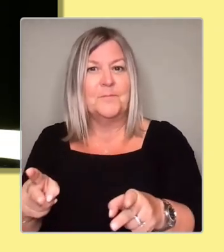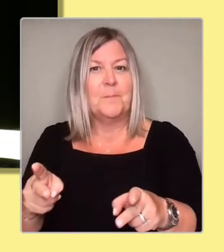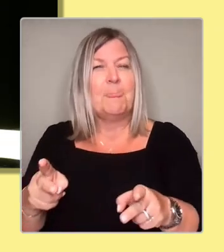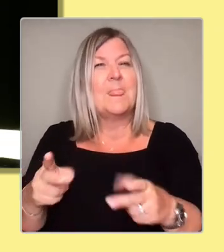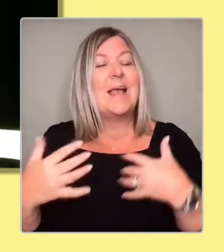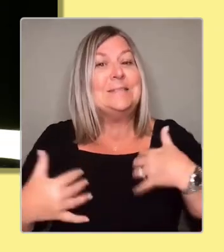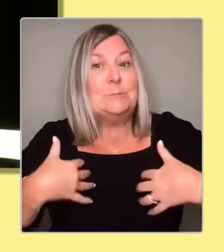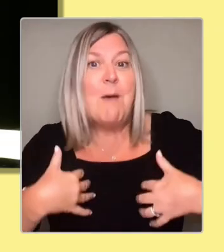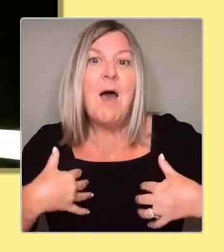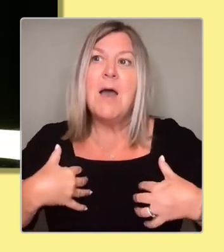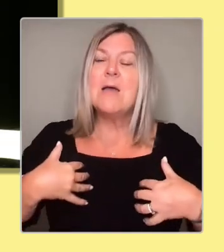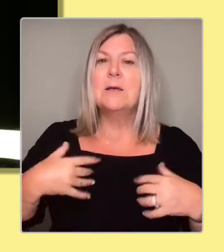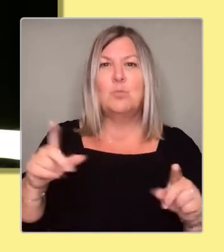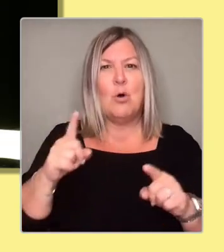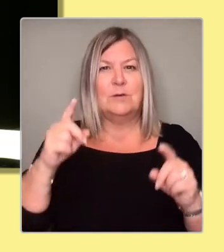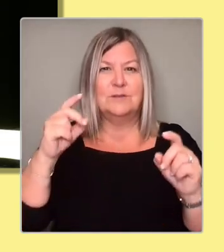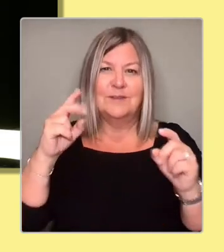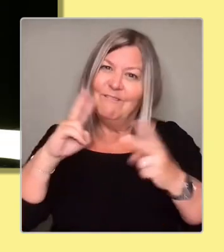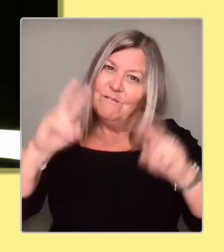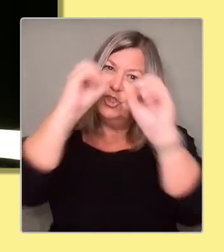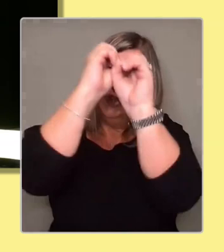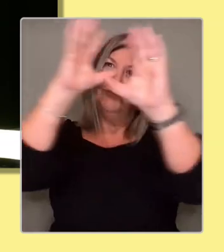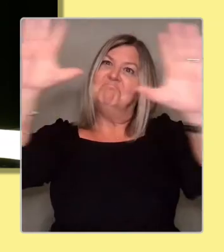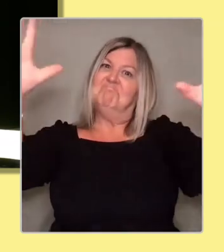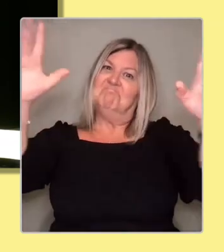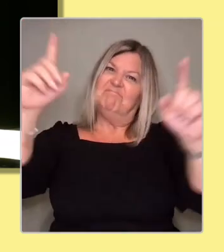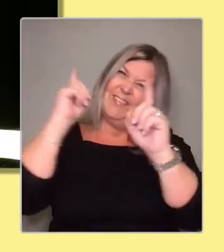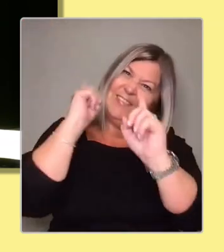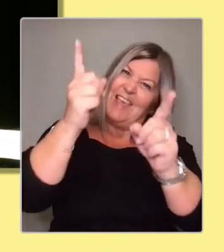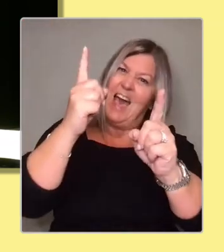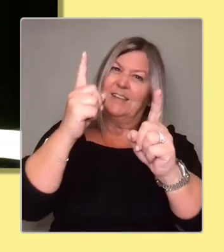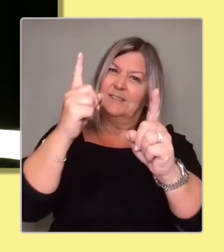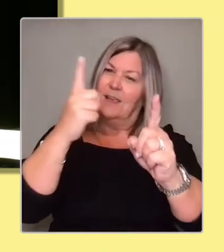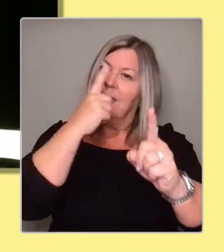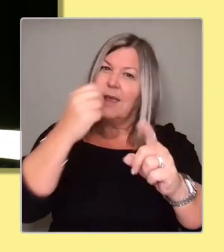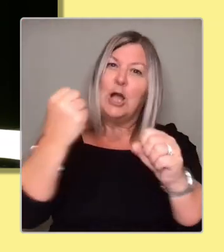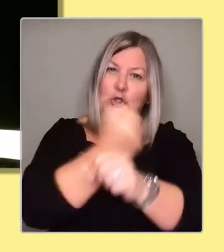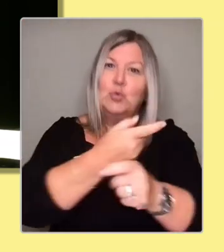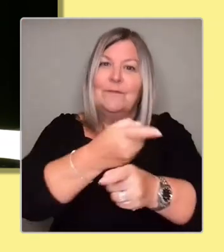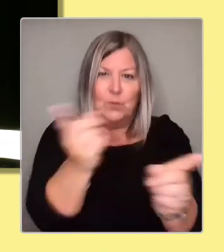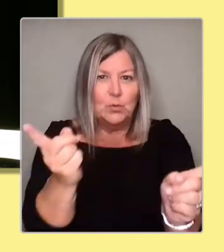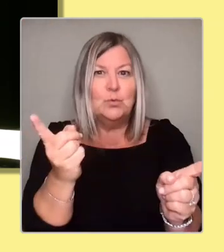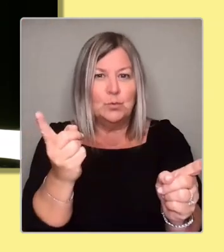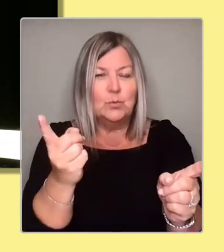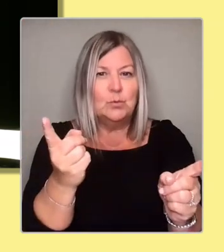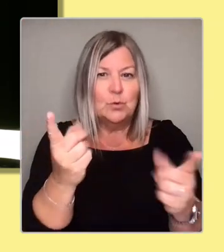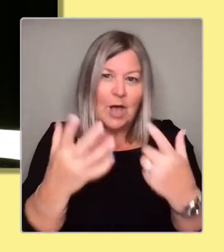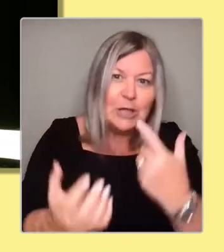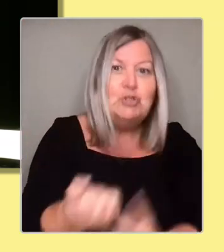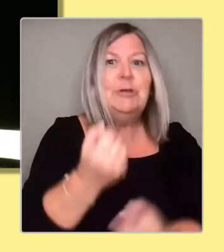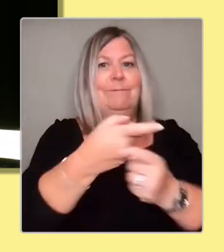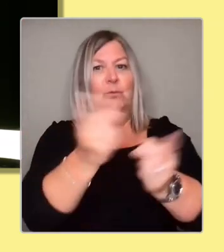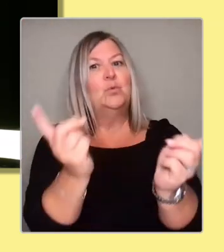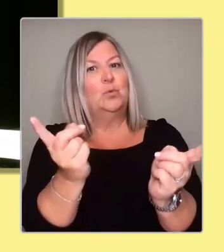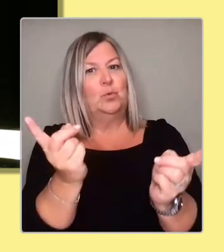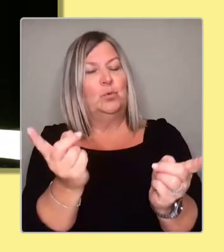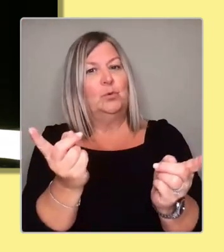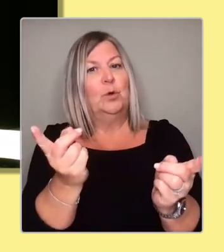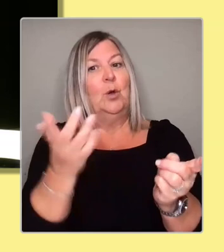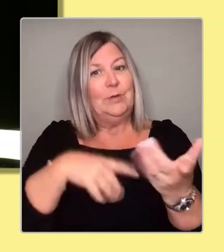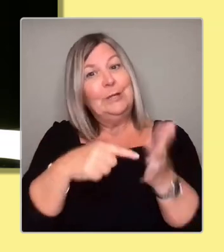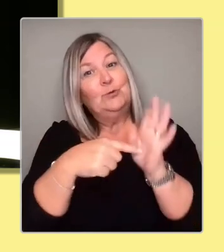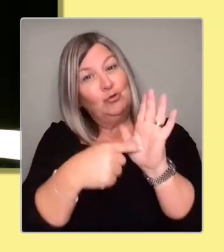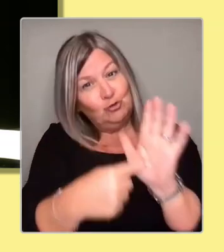we can tell them independence can do, what it can unleash. That vision is what we've got to do. We've got to create that sustained majority.